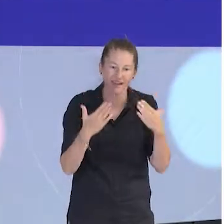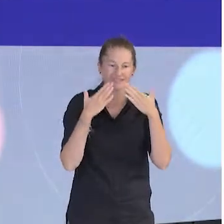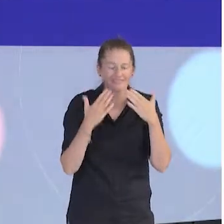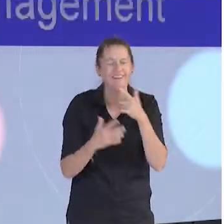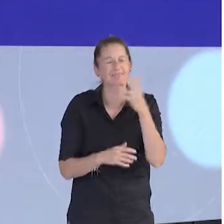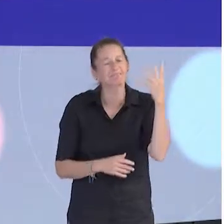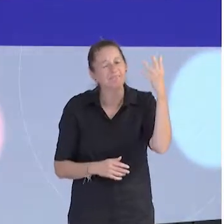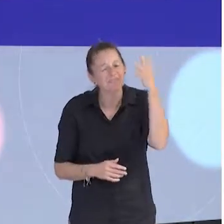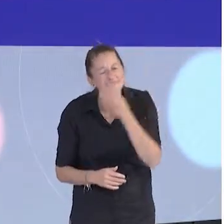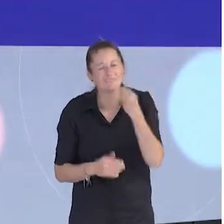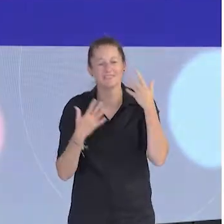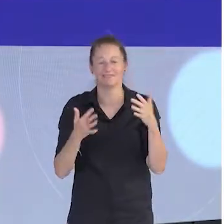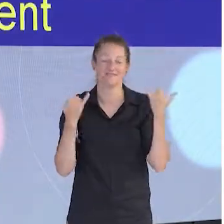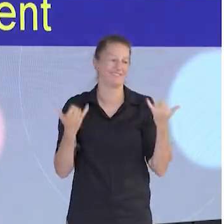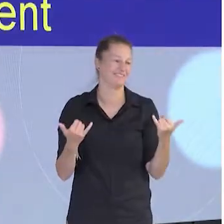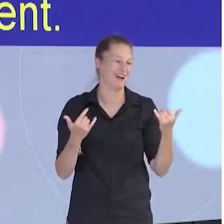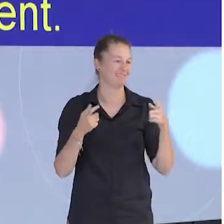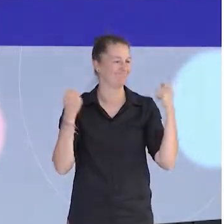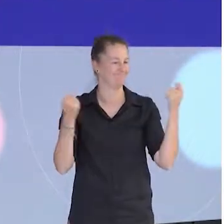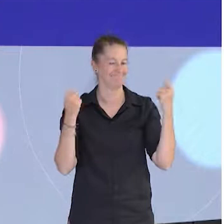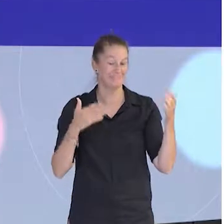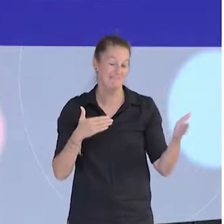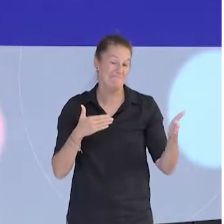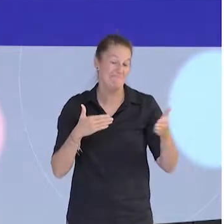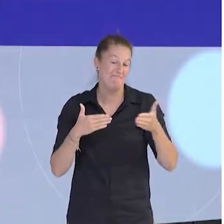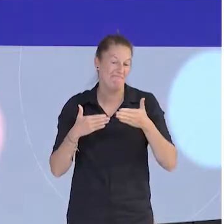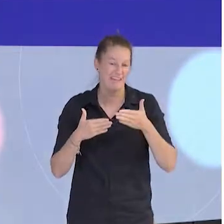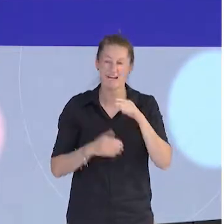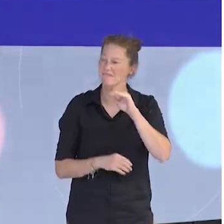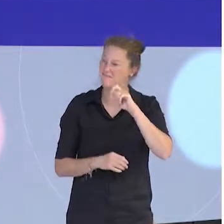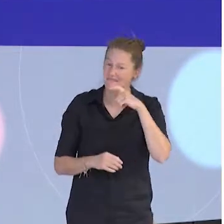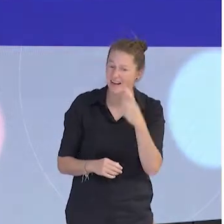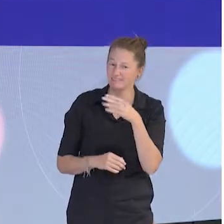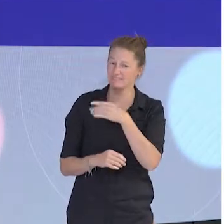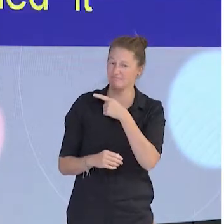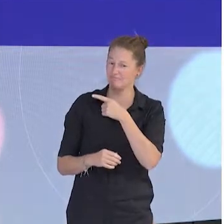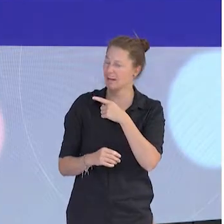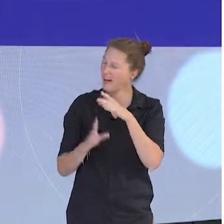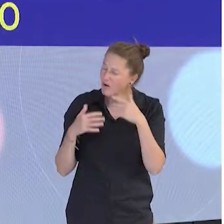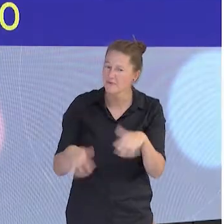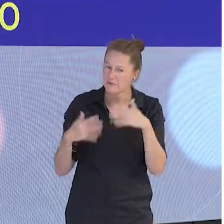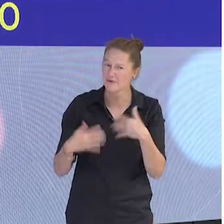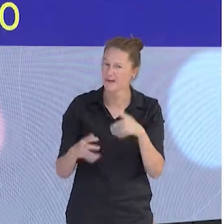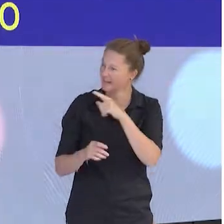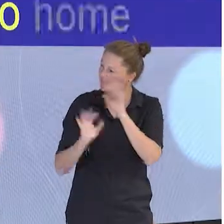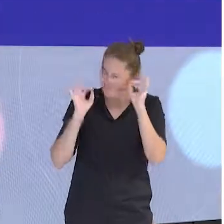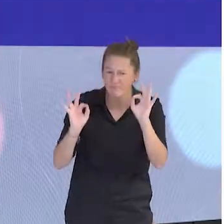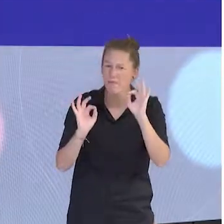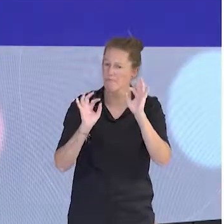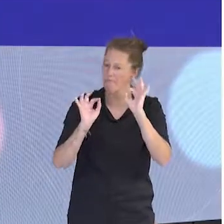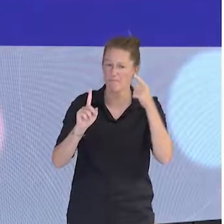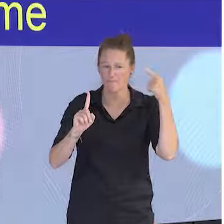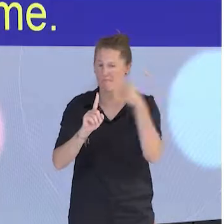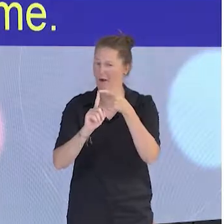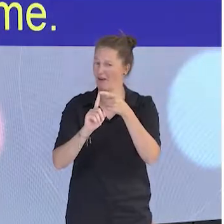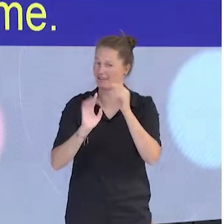this event. I think Maxim really nailed it by saying thank you, go home safely, have a good time. But I'll say a few